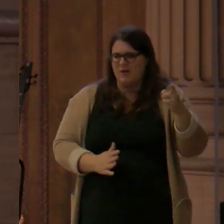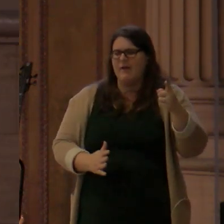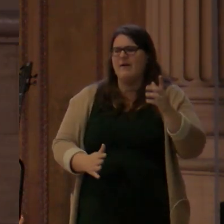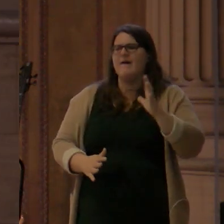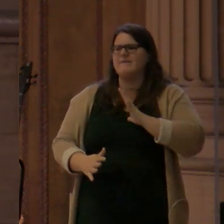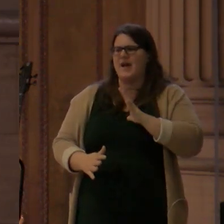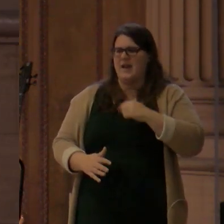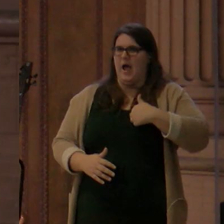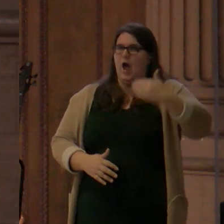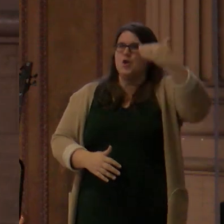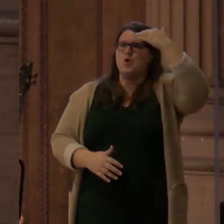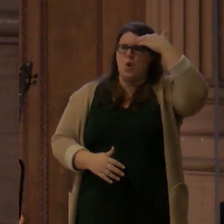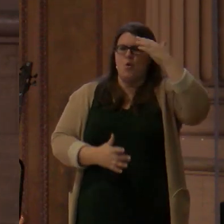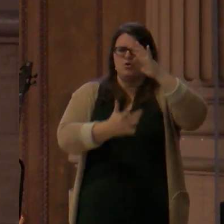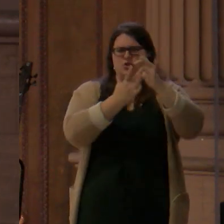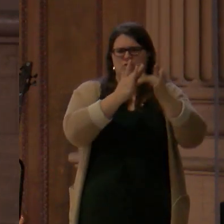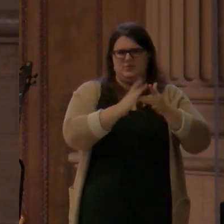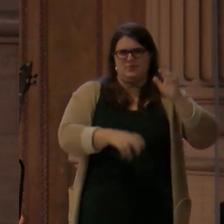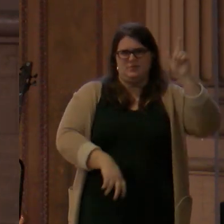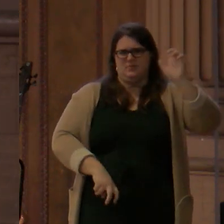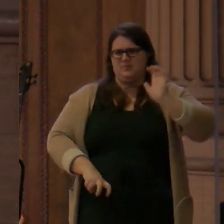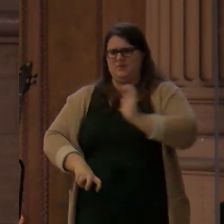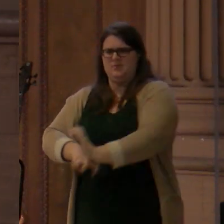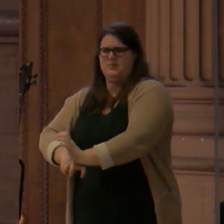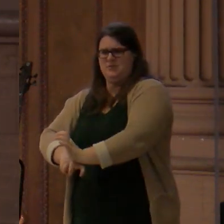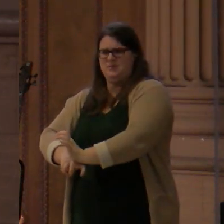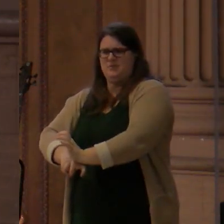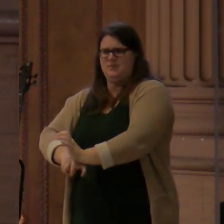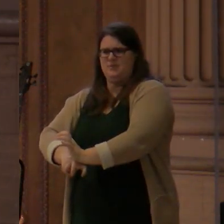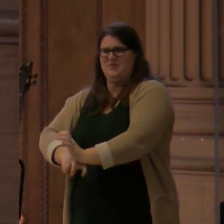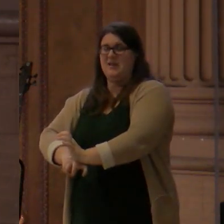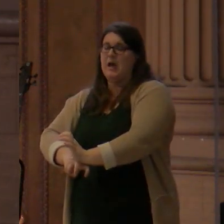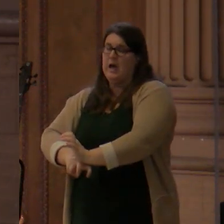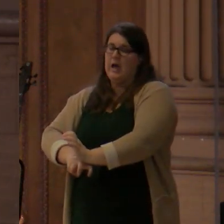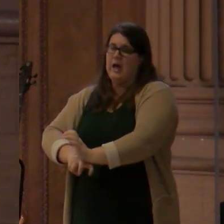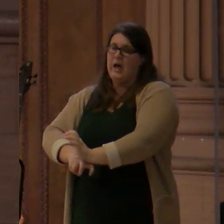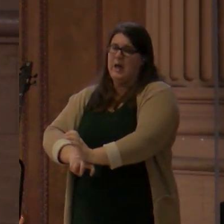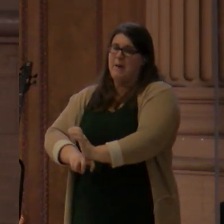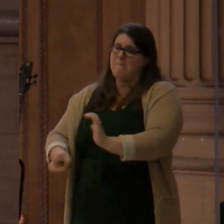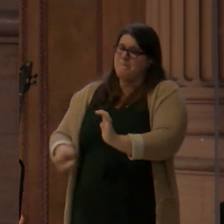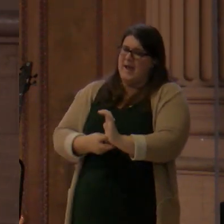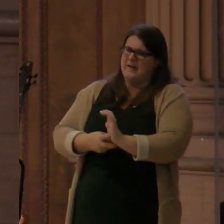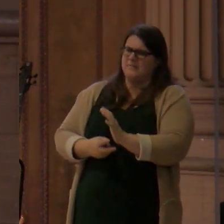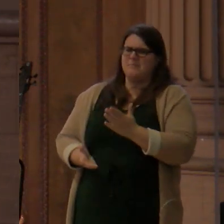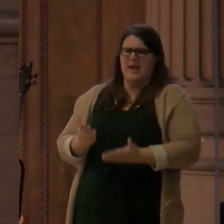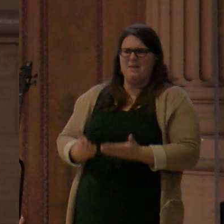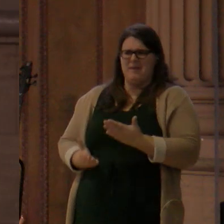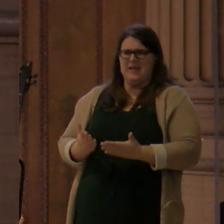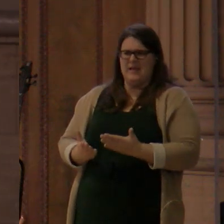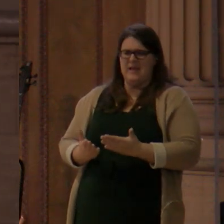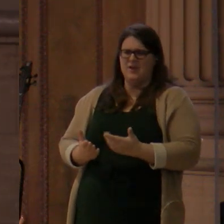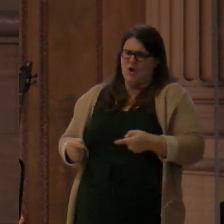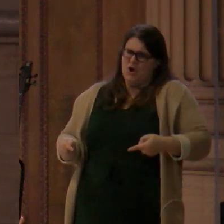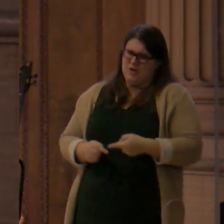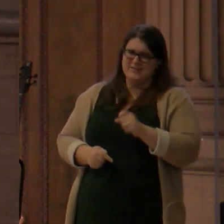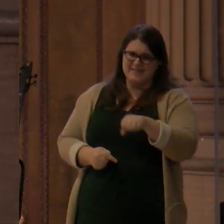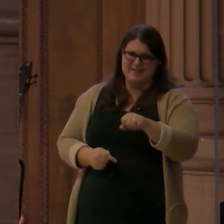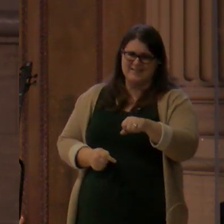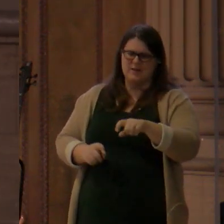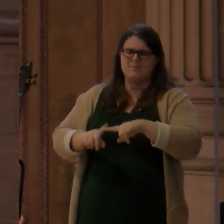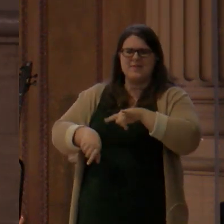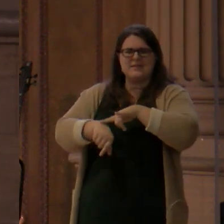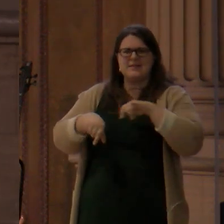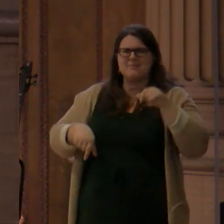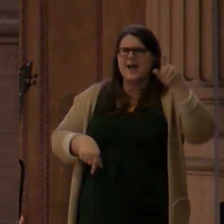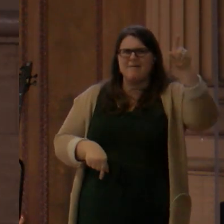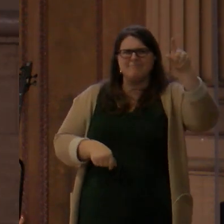heel of your Savior. Yeah, we have an enemy, but he's not our conqueror. In fact, this is what Jesus means when he says this to Peter in